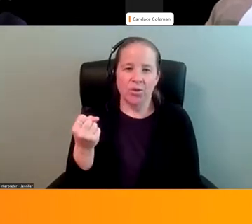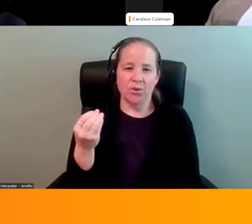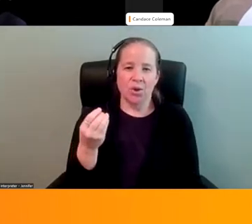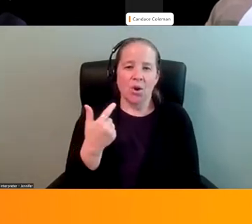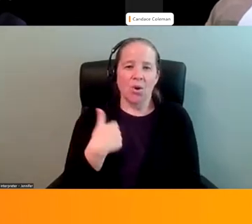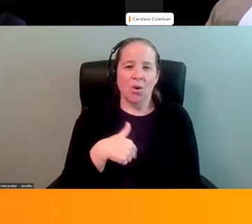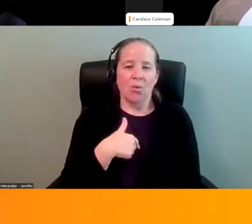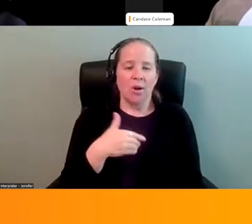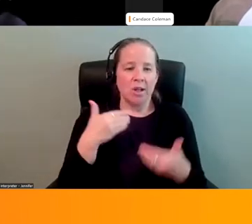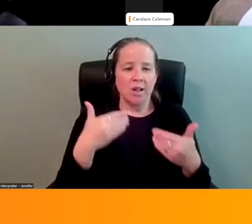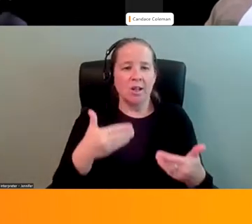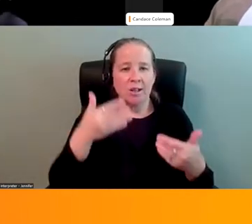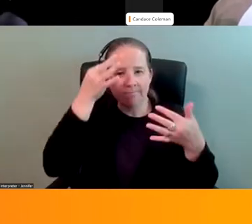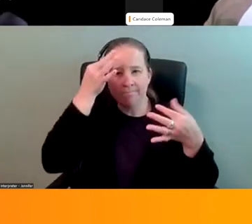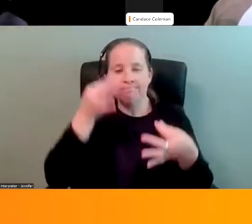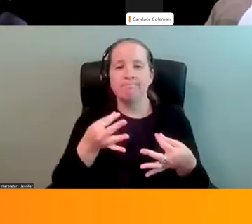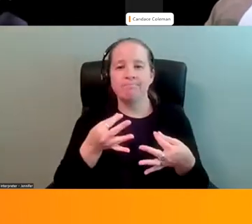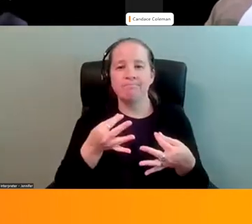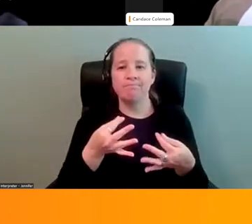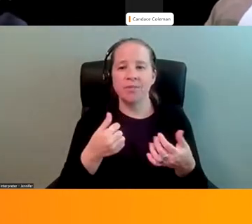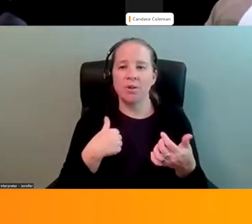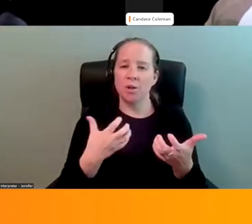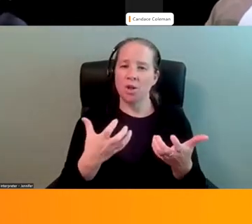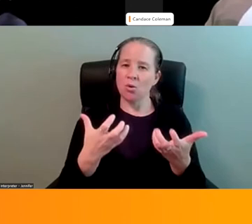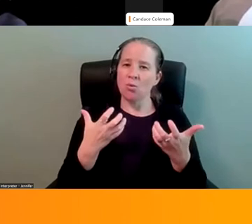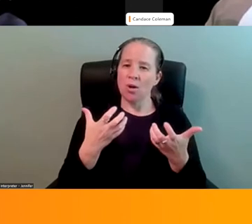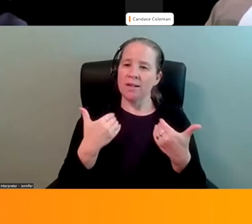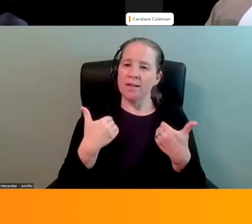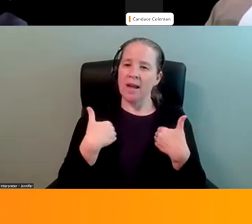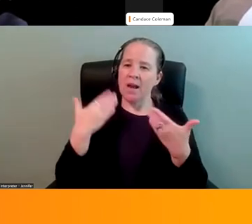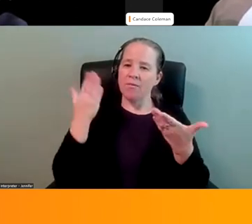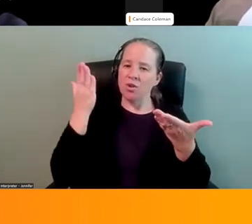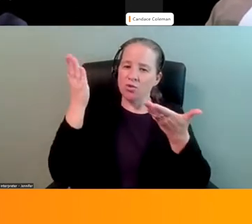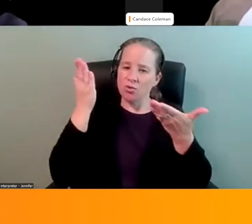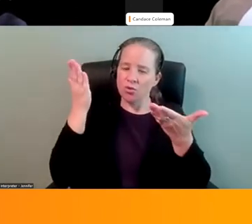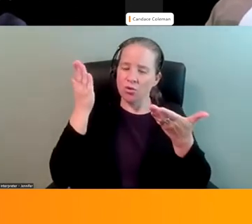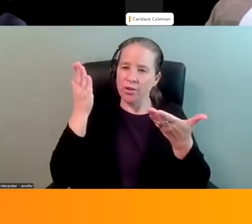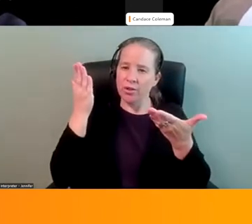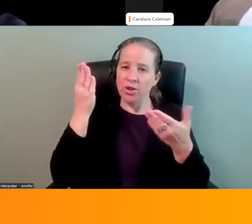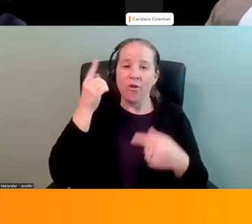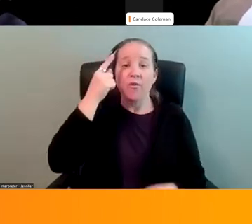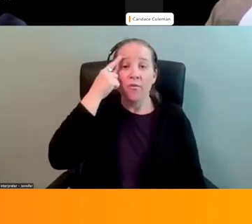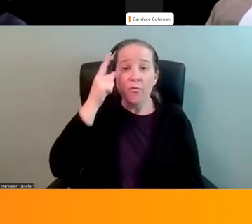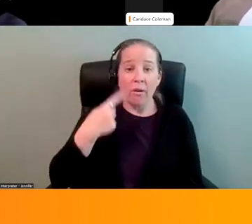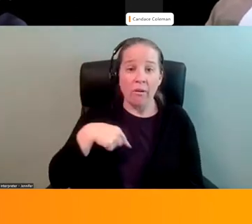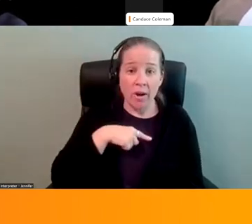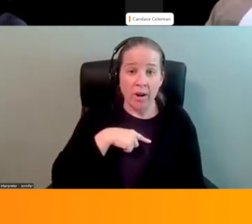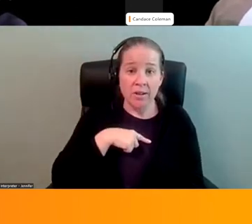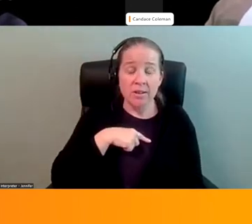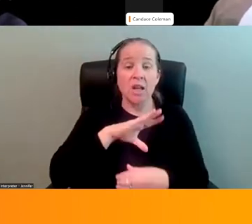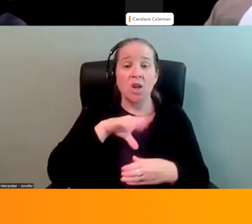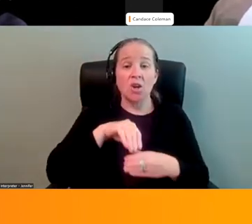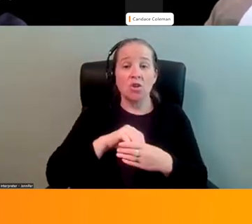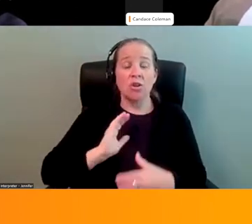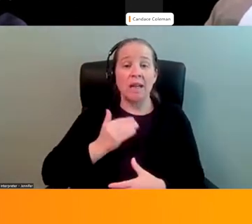decided that we wanted to have a service that was for us, that included our voice in